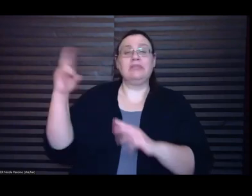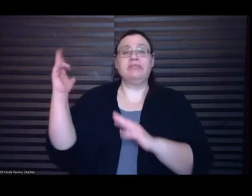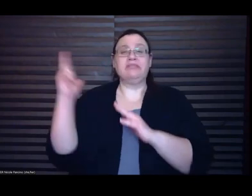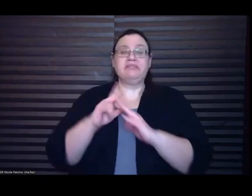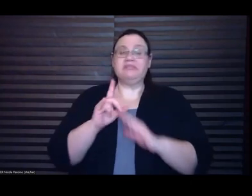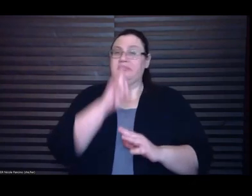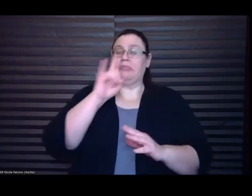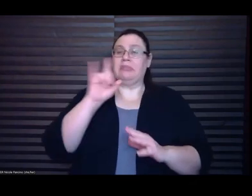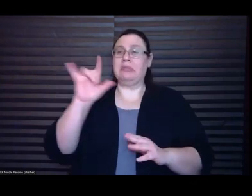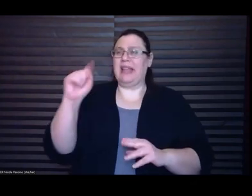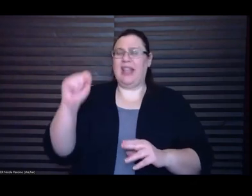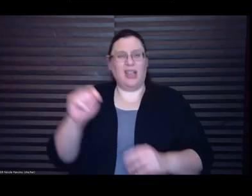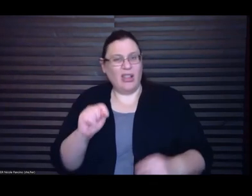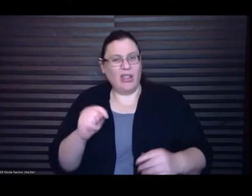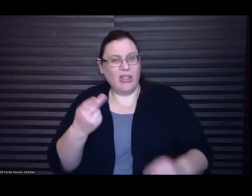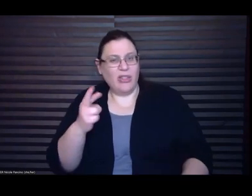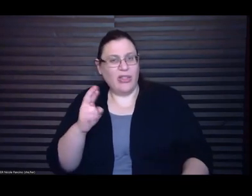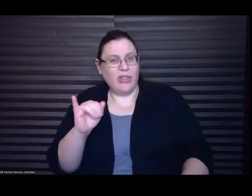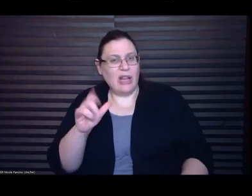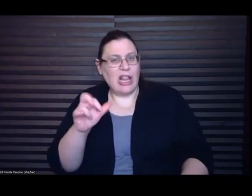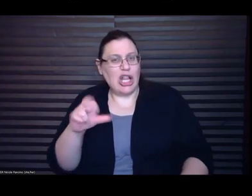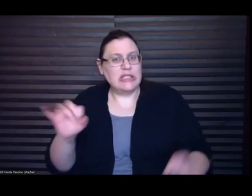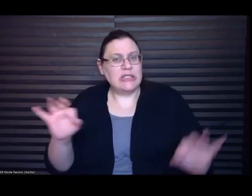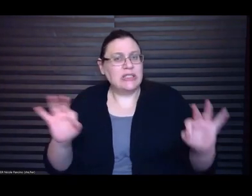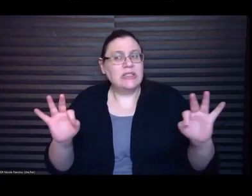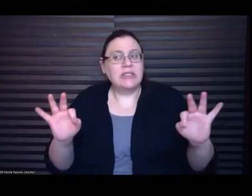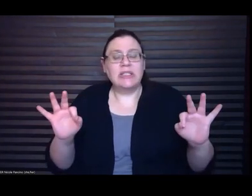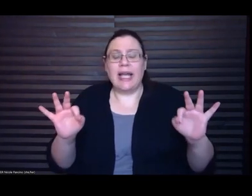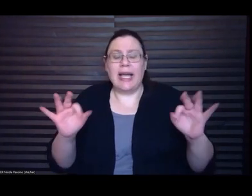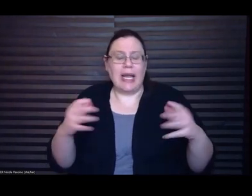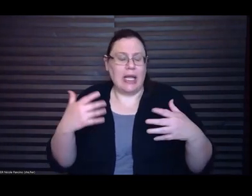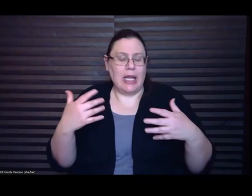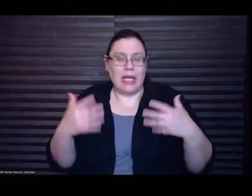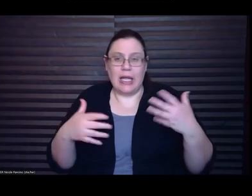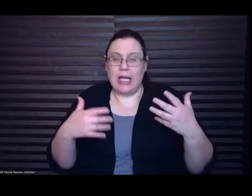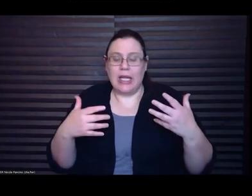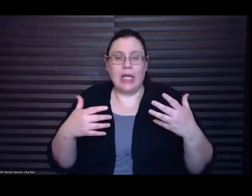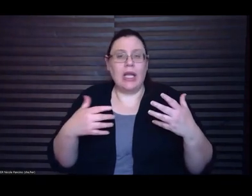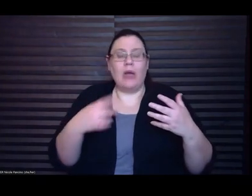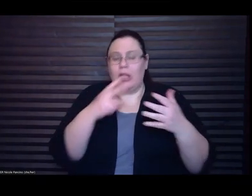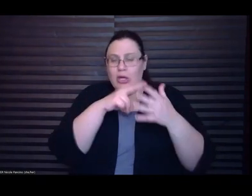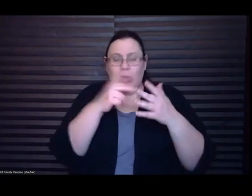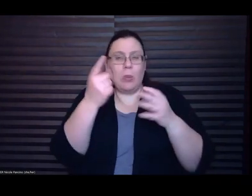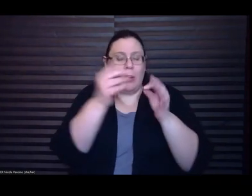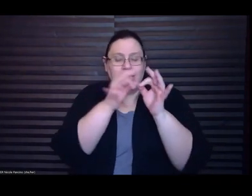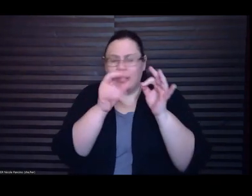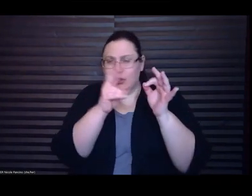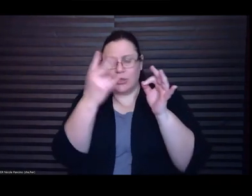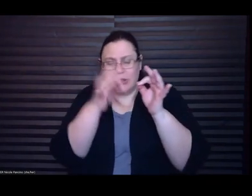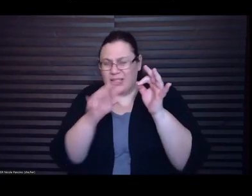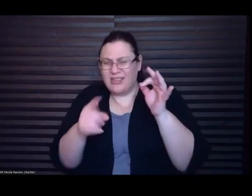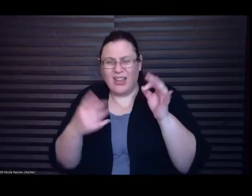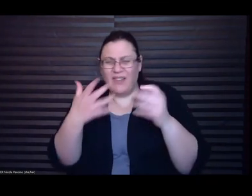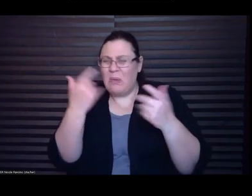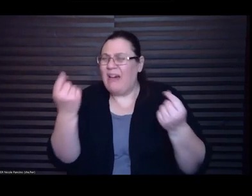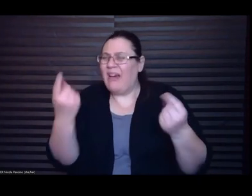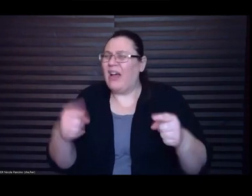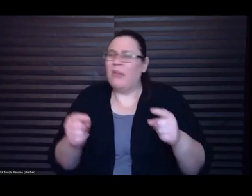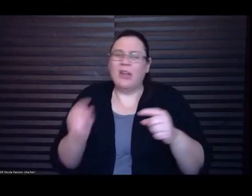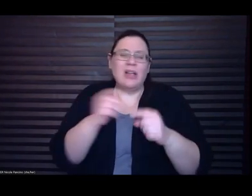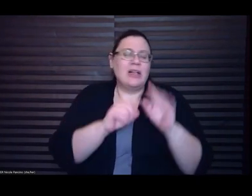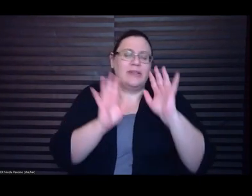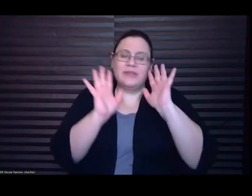you know two sentences in um and and that lasted for a really long time